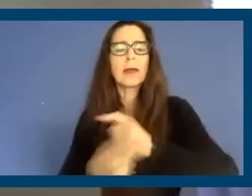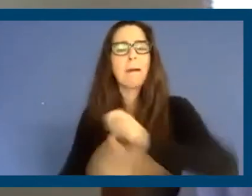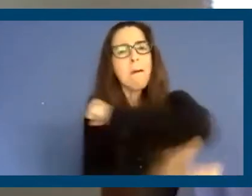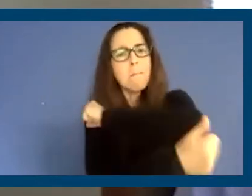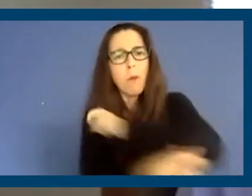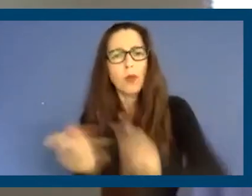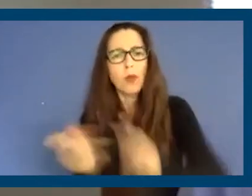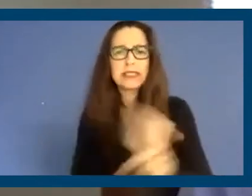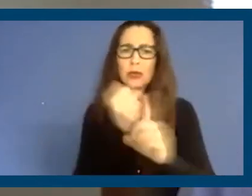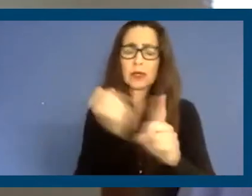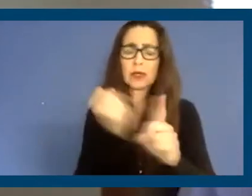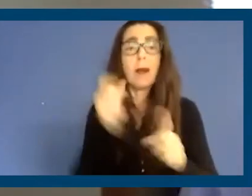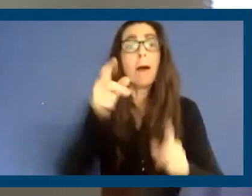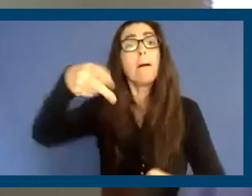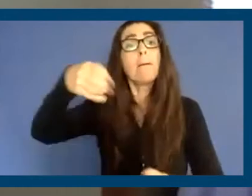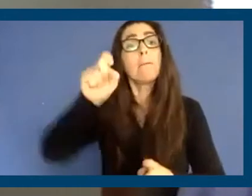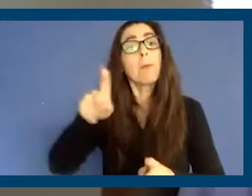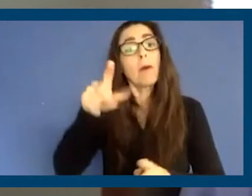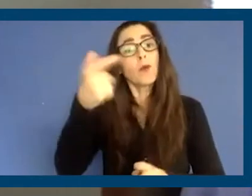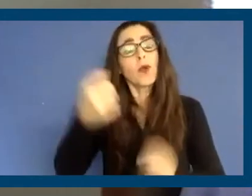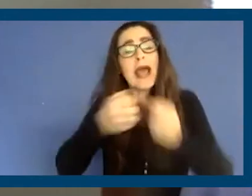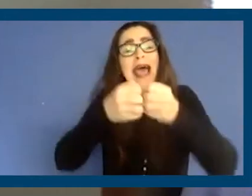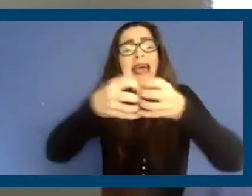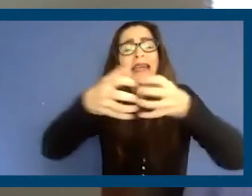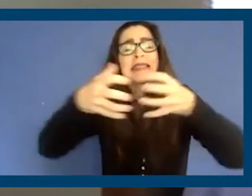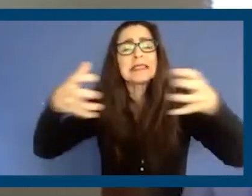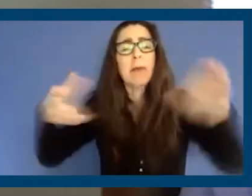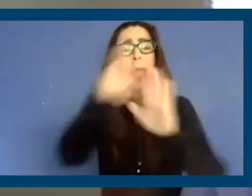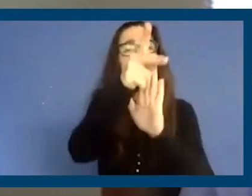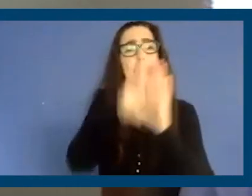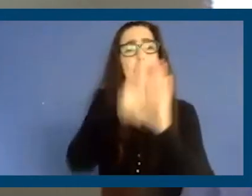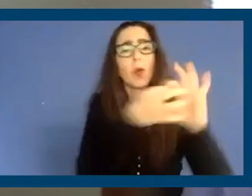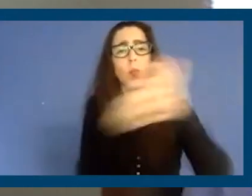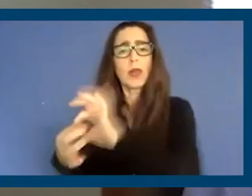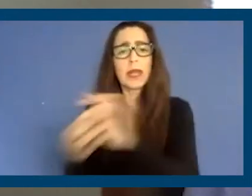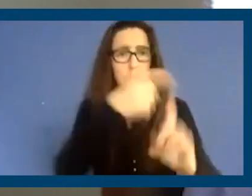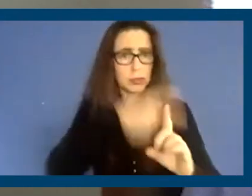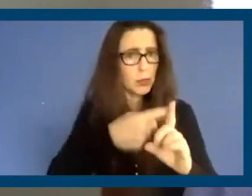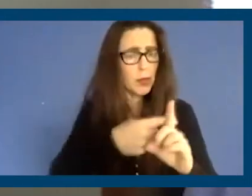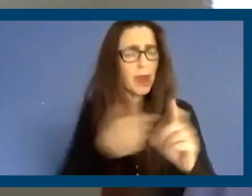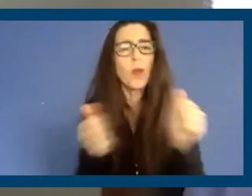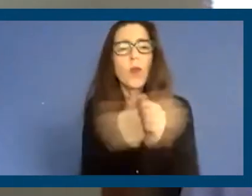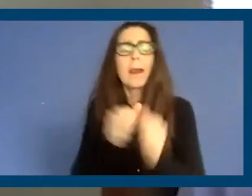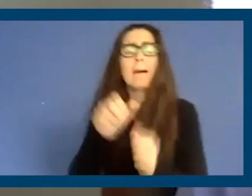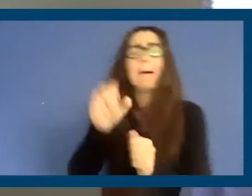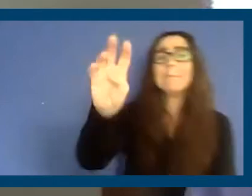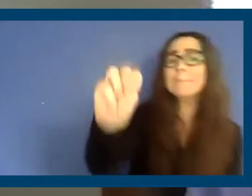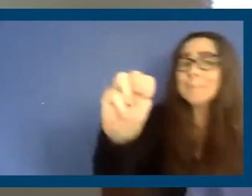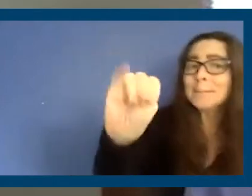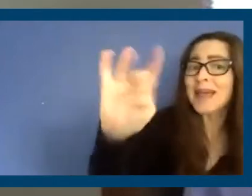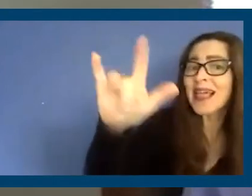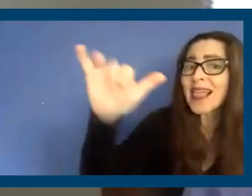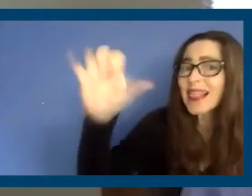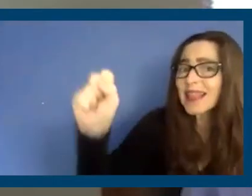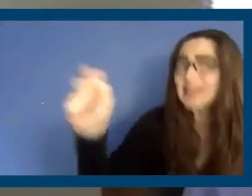Prop 21 will allow us to expand rent control policies to protect millions across our state from displacement, even the